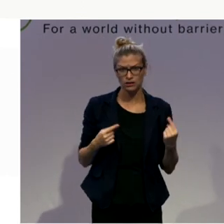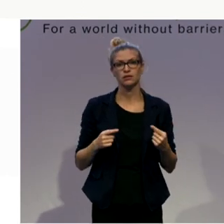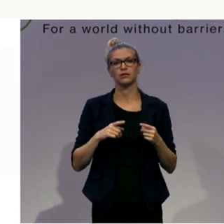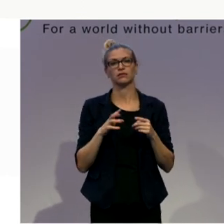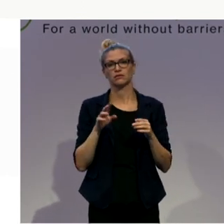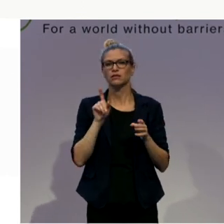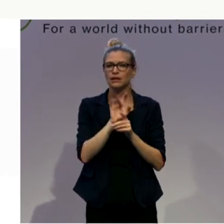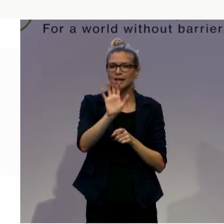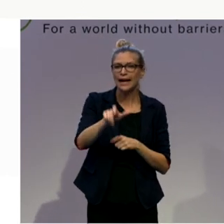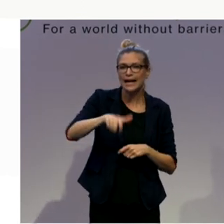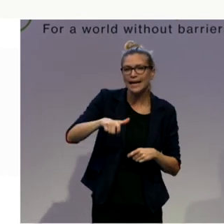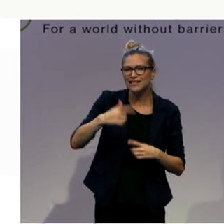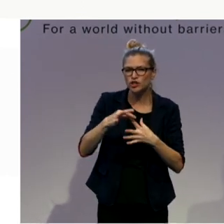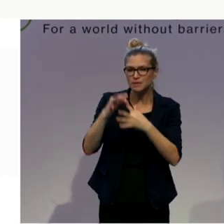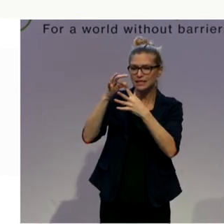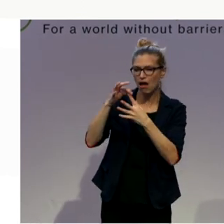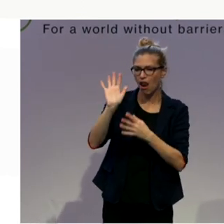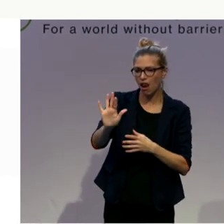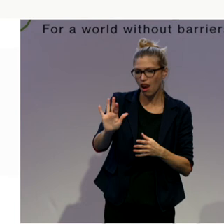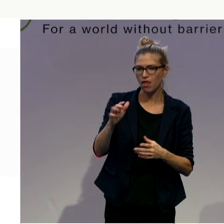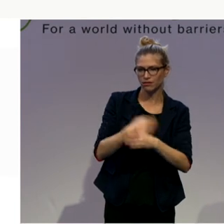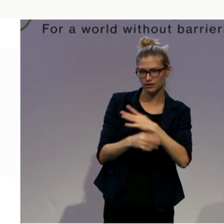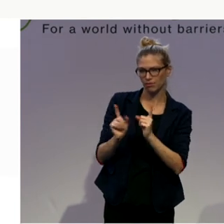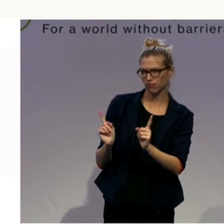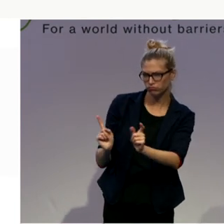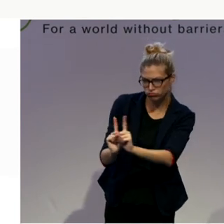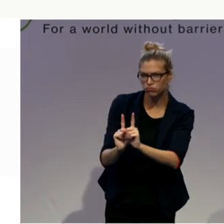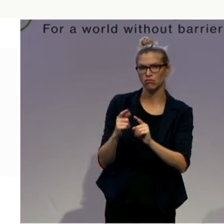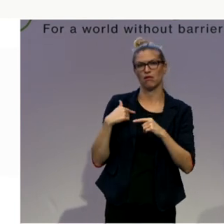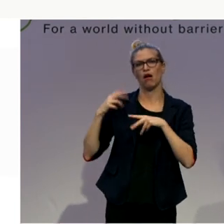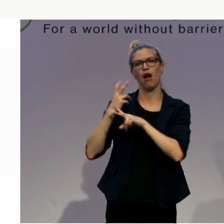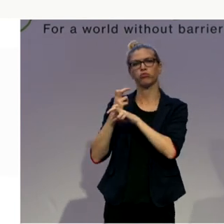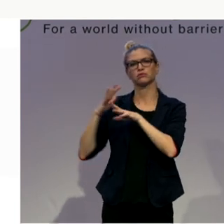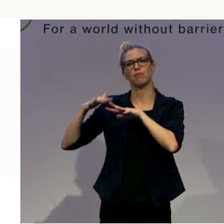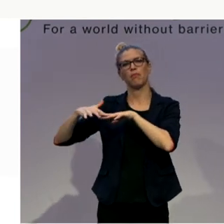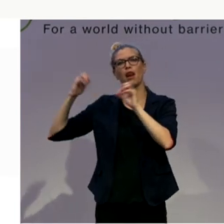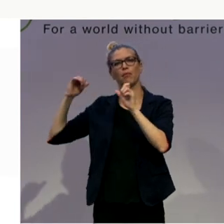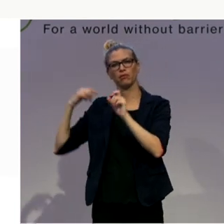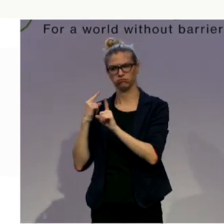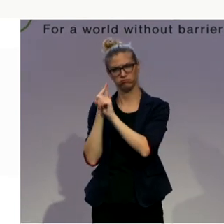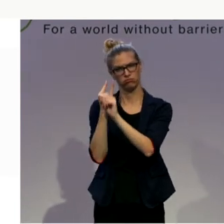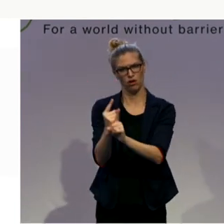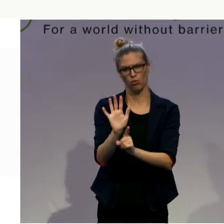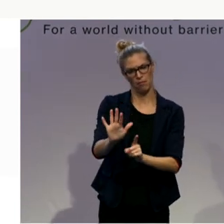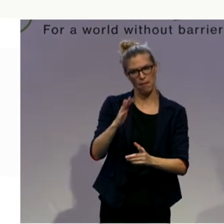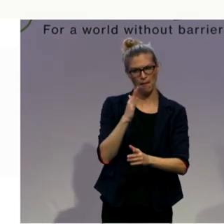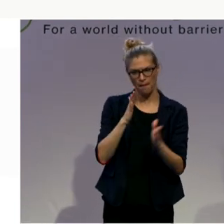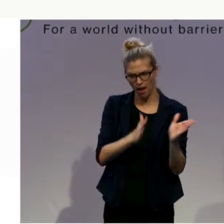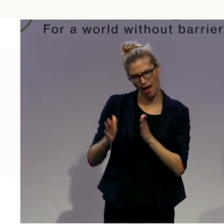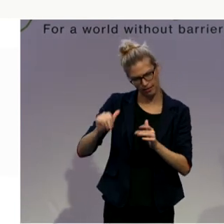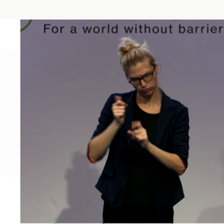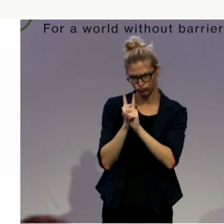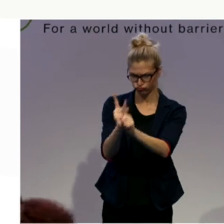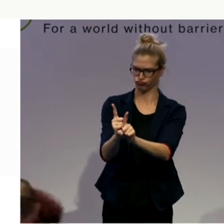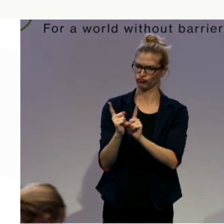of disabled people, the Austrian parliament has taken following action. And I have seen before